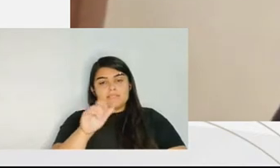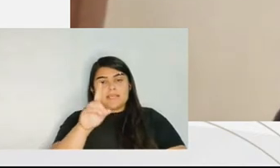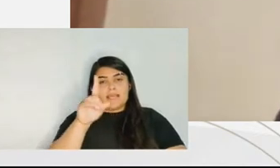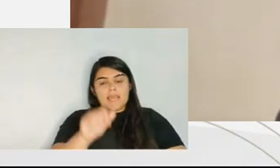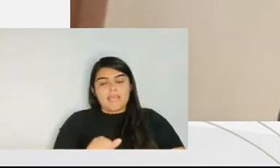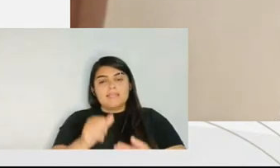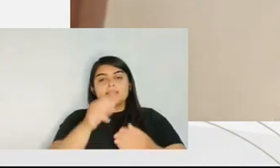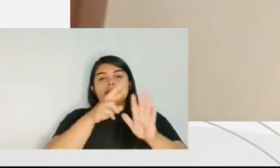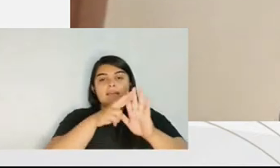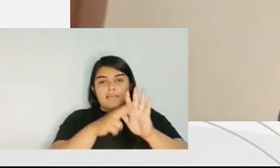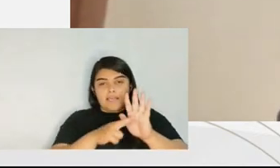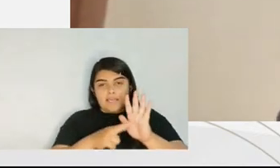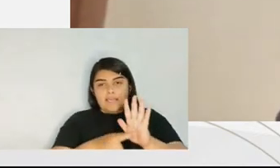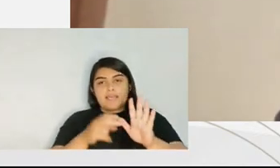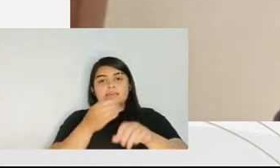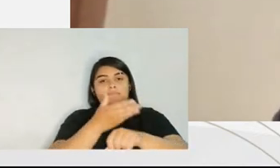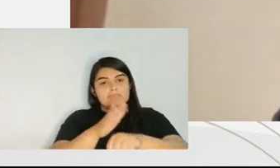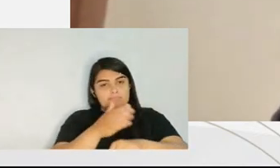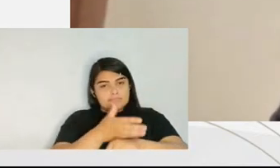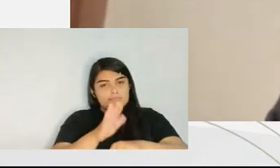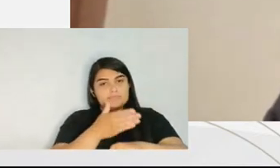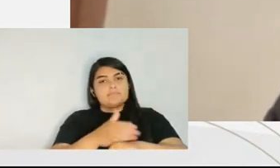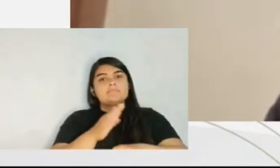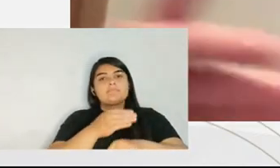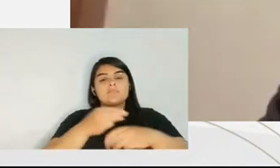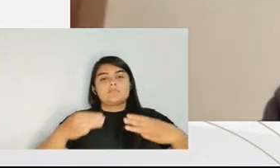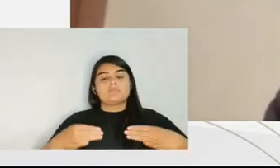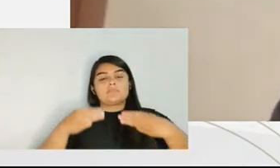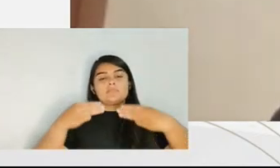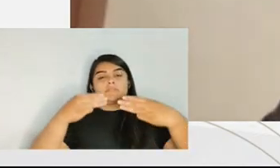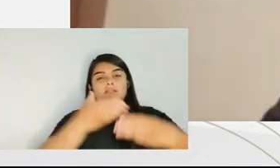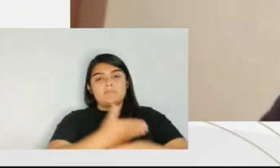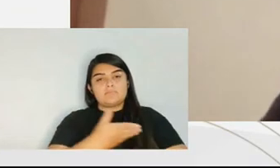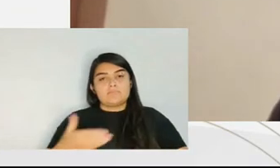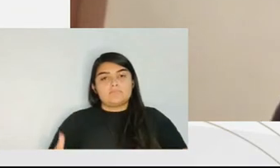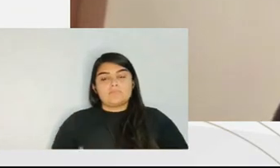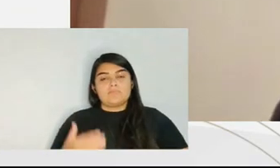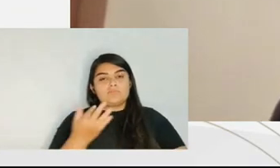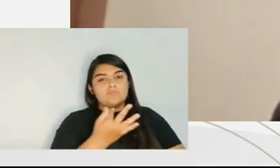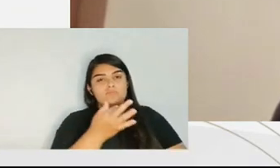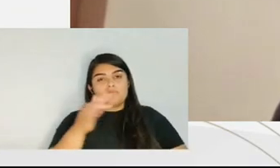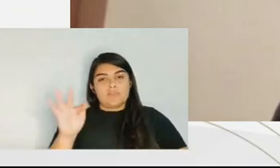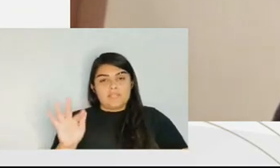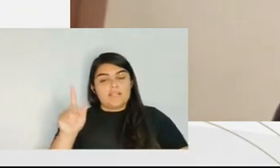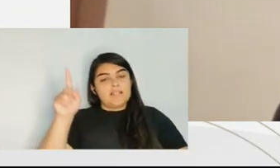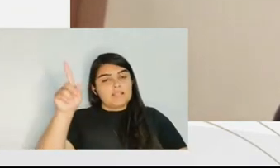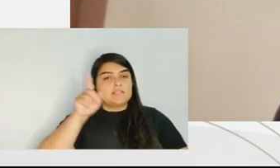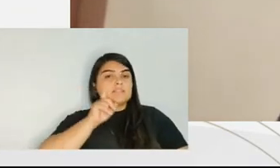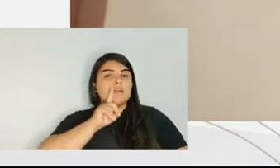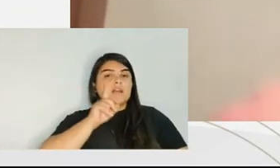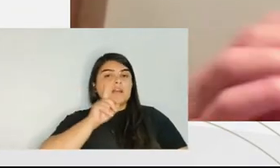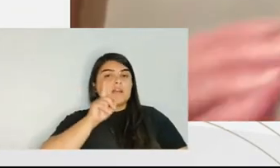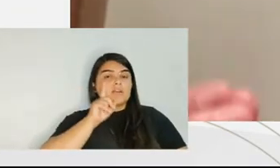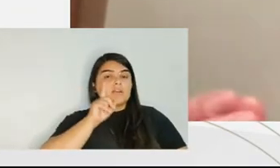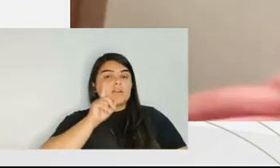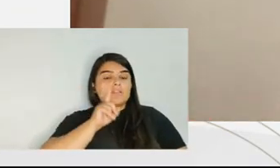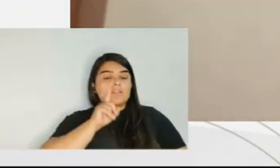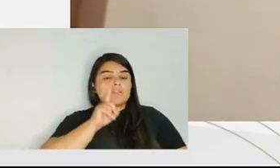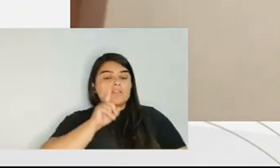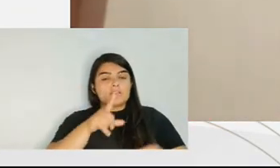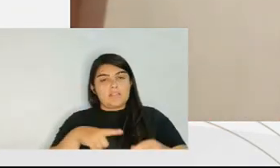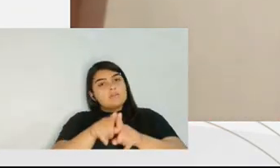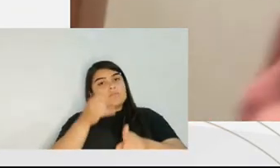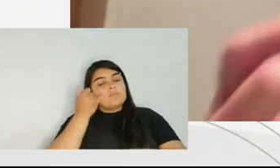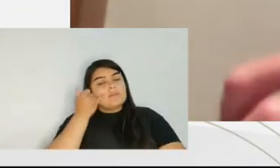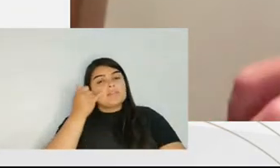with this, the rules that should be followed by the members of the ministry. There is